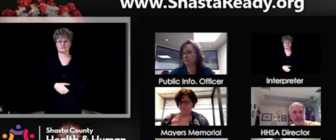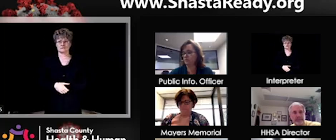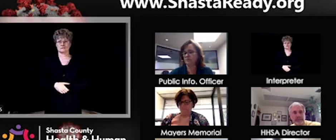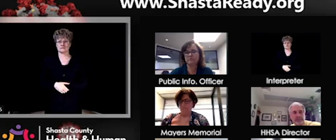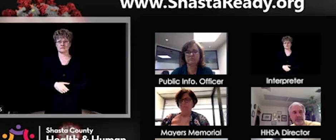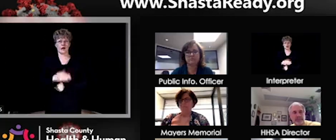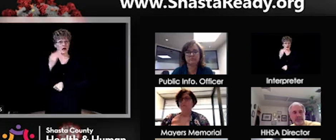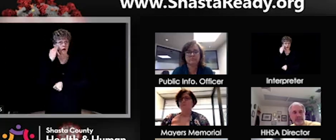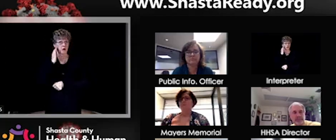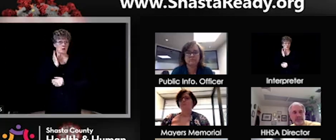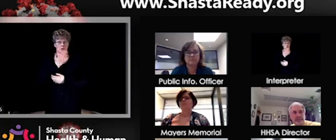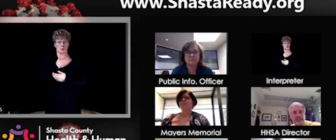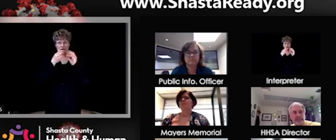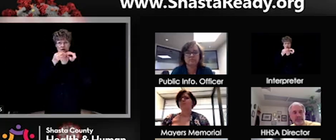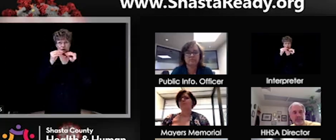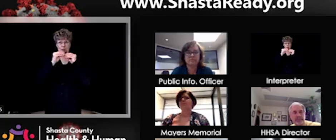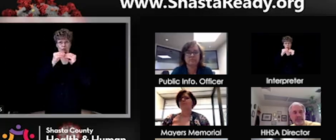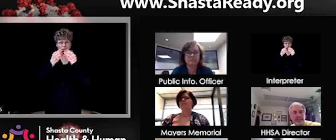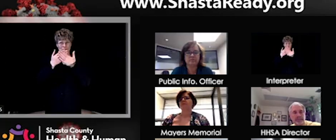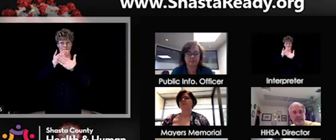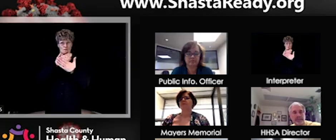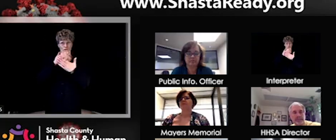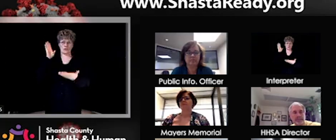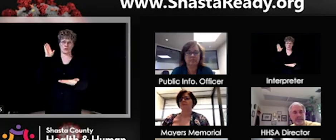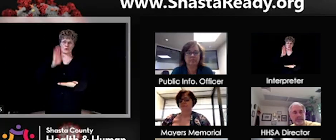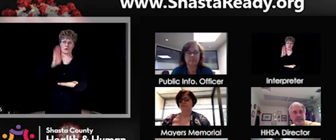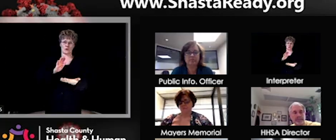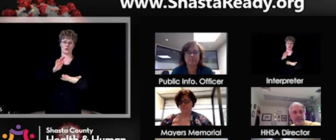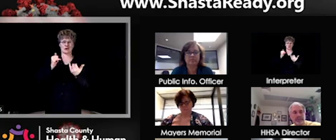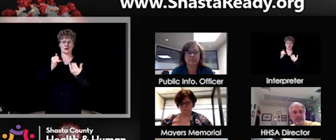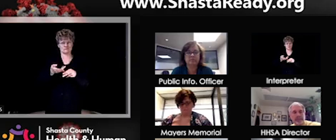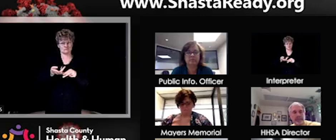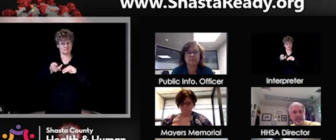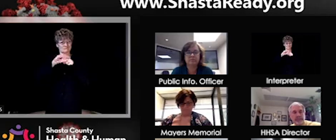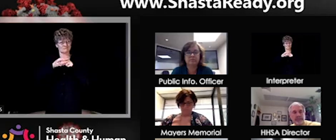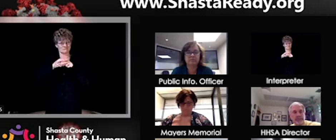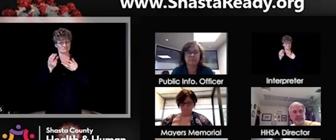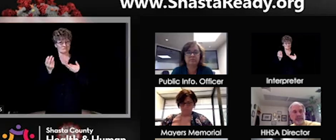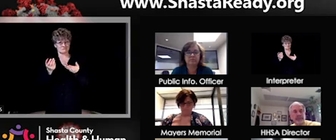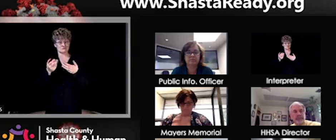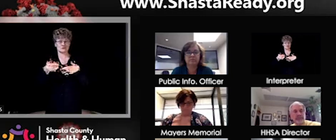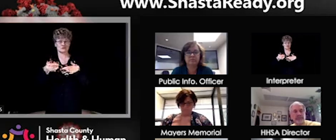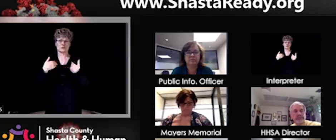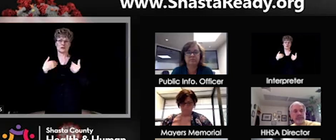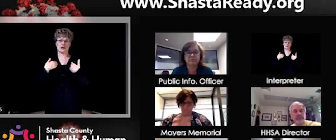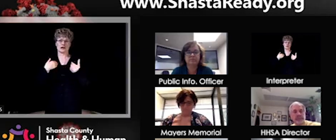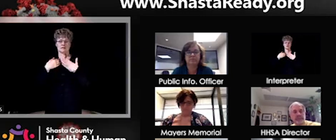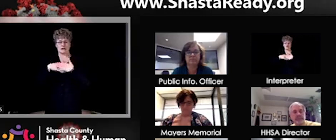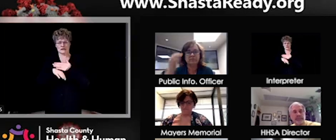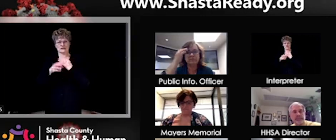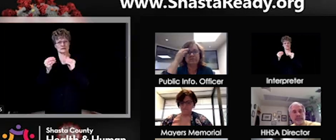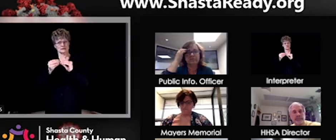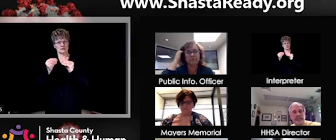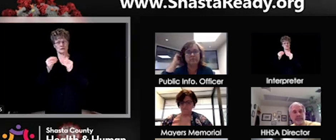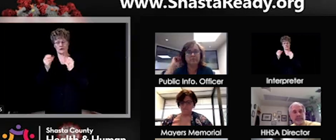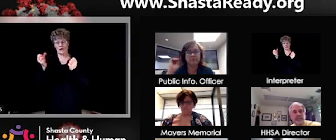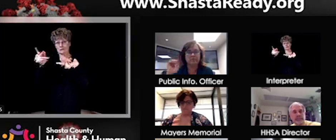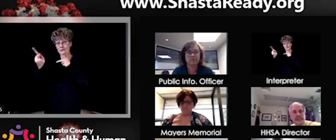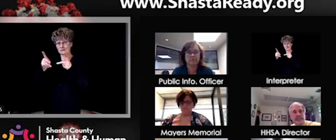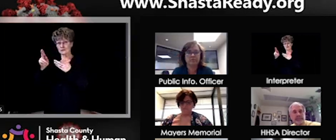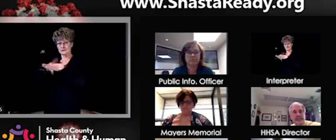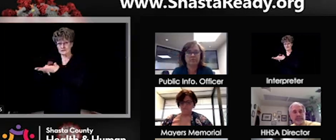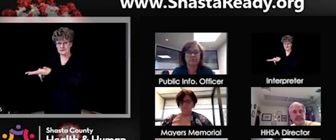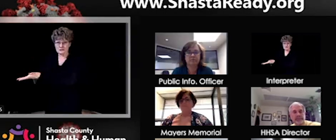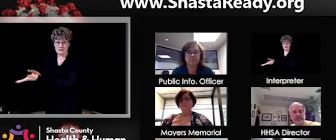to recommending people get test tested. Um, we do have access to the numbers, uh, each day of how many individuals are signed up and how many individuals